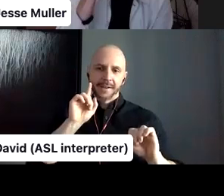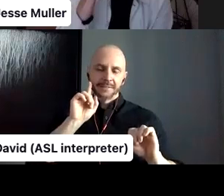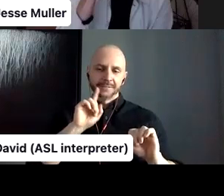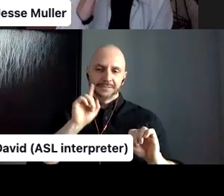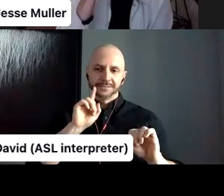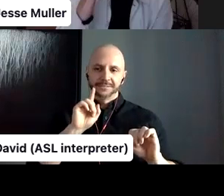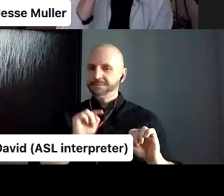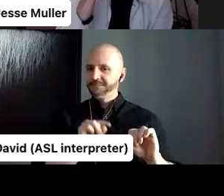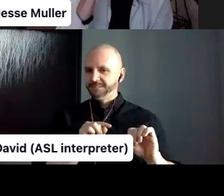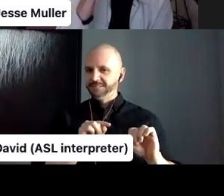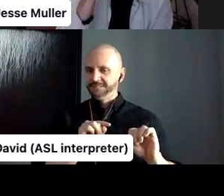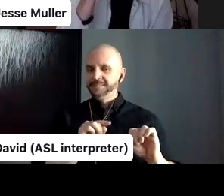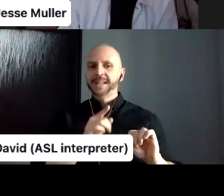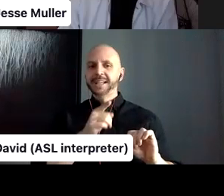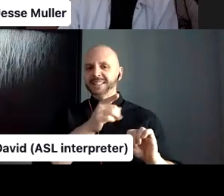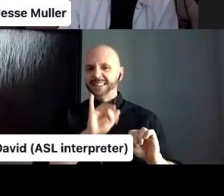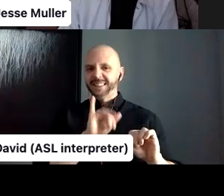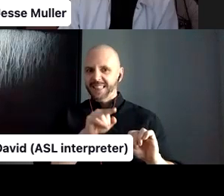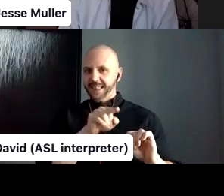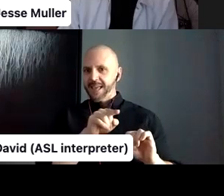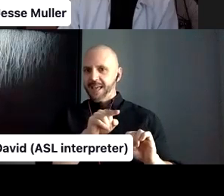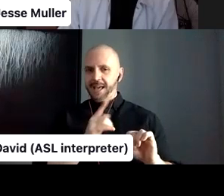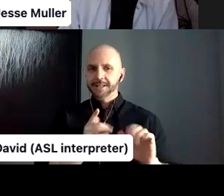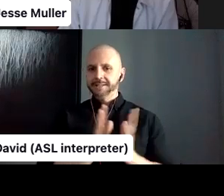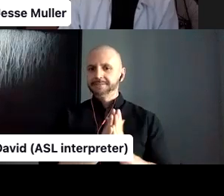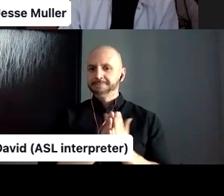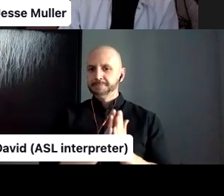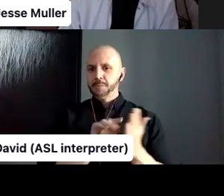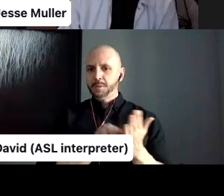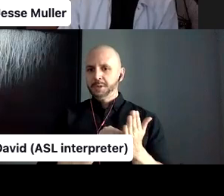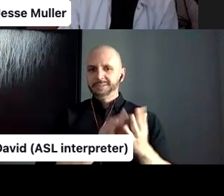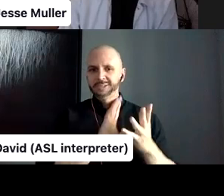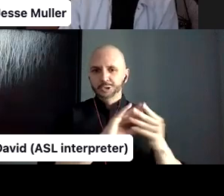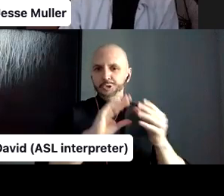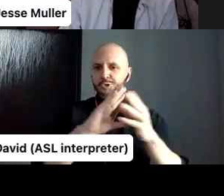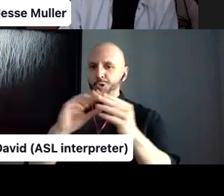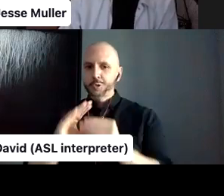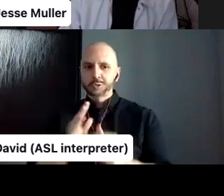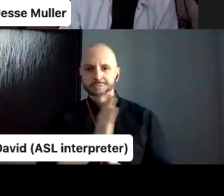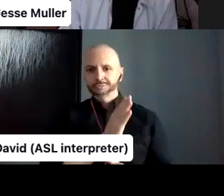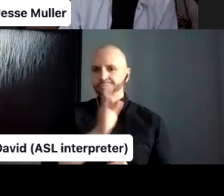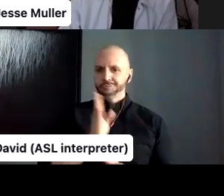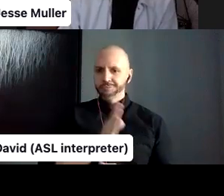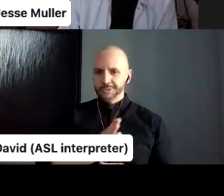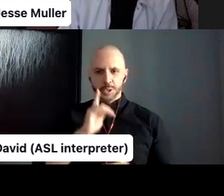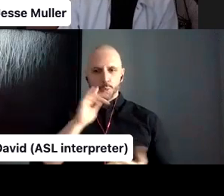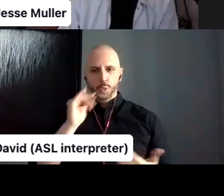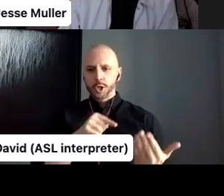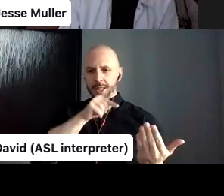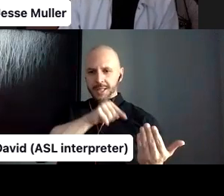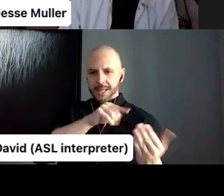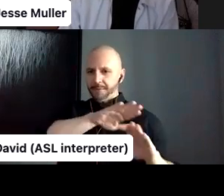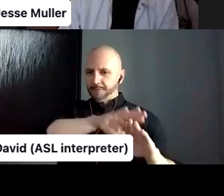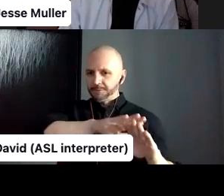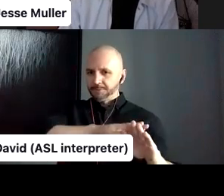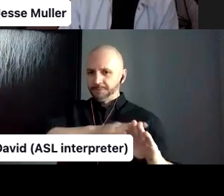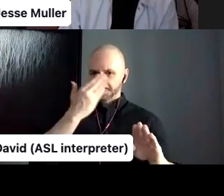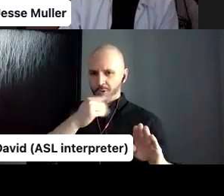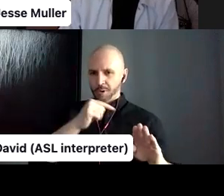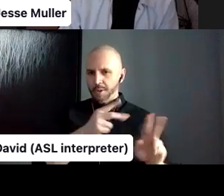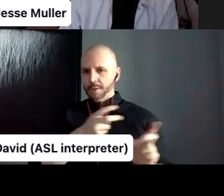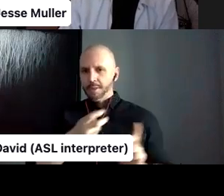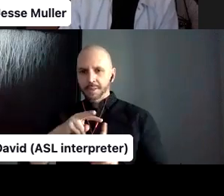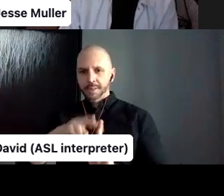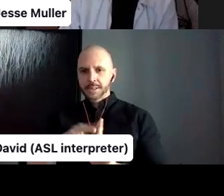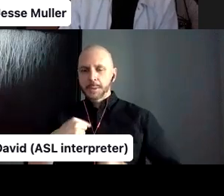just like stay, stay true to what the original book was, uh, I started sketching, uh, as an SP, I said,